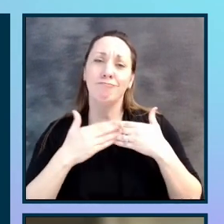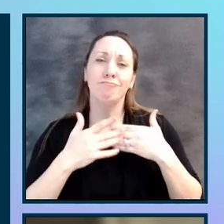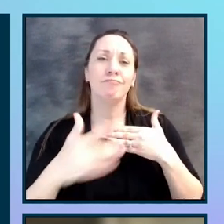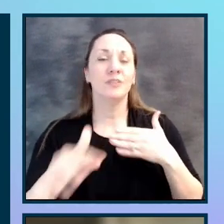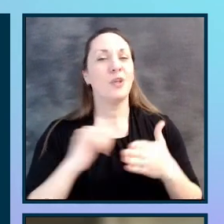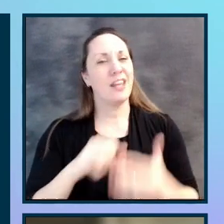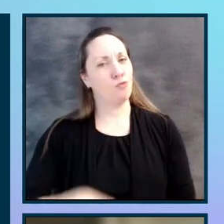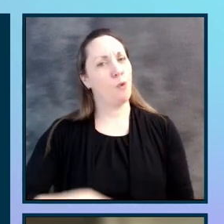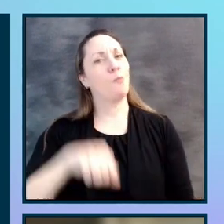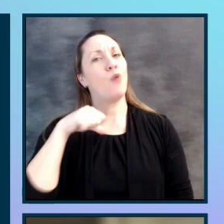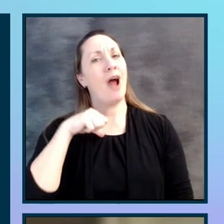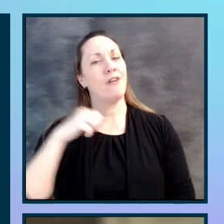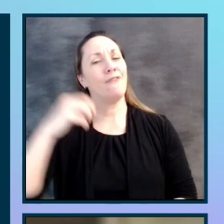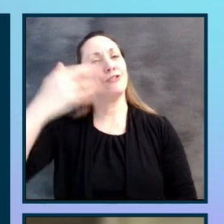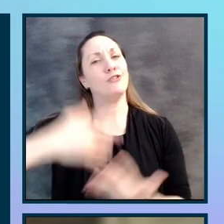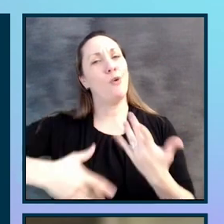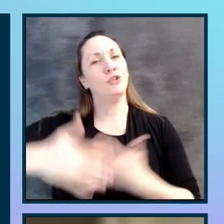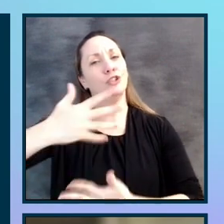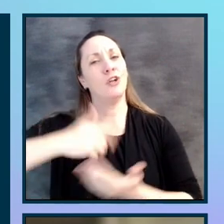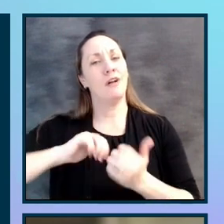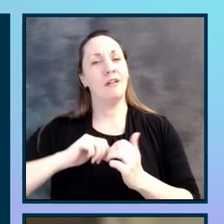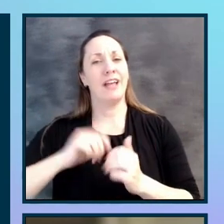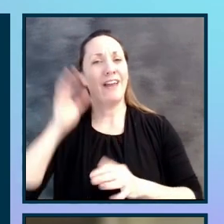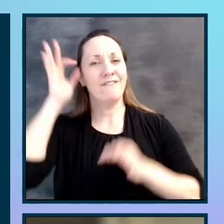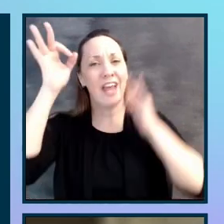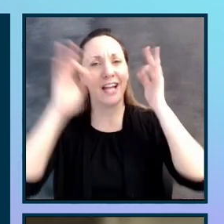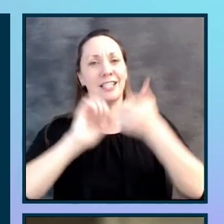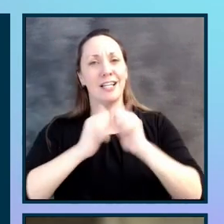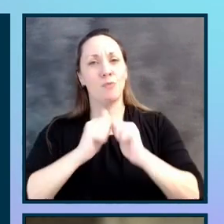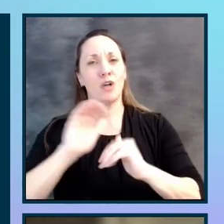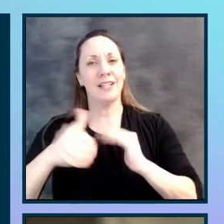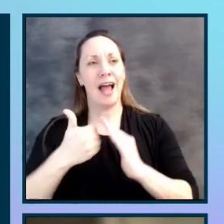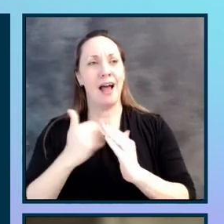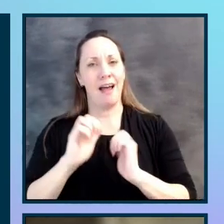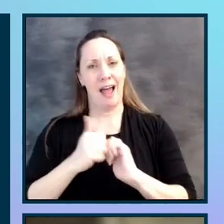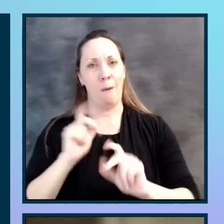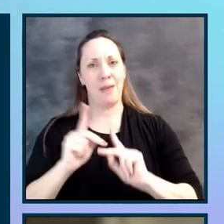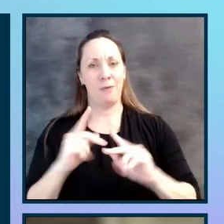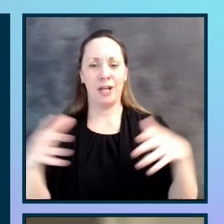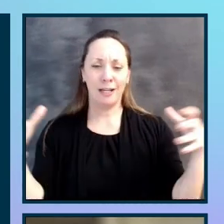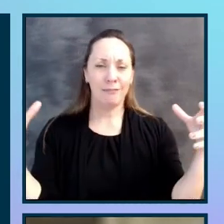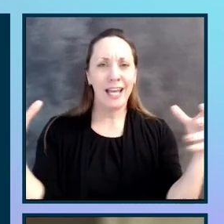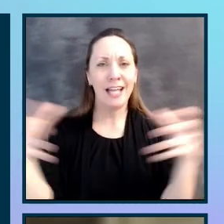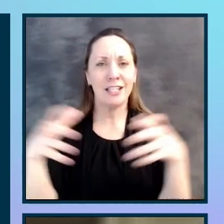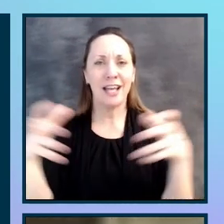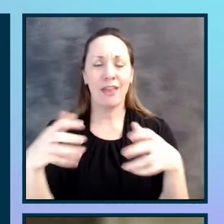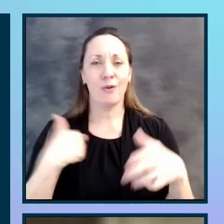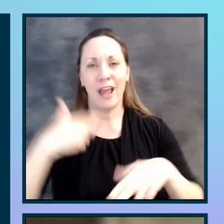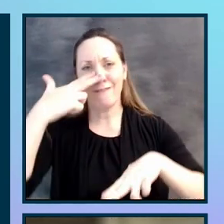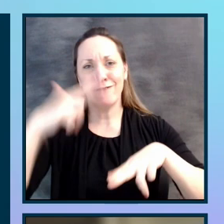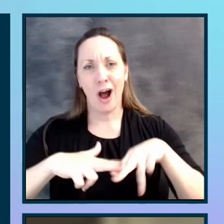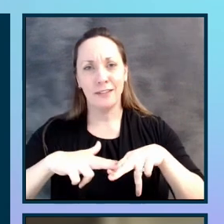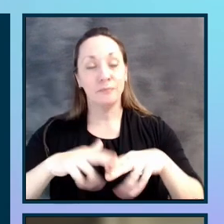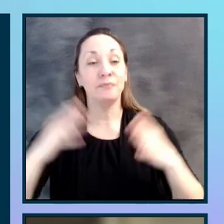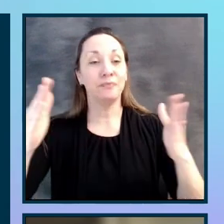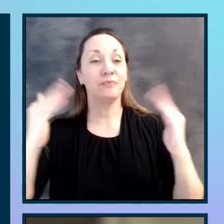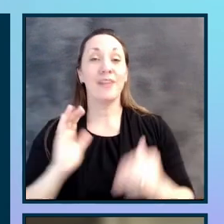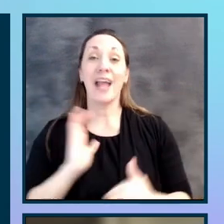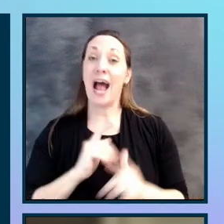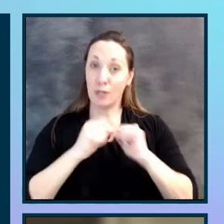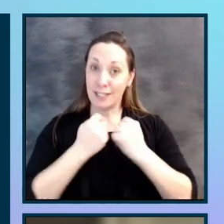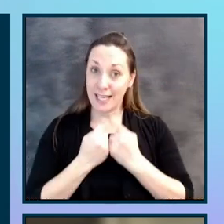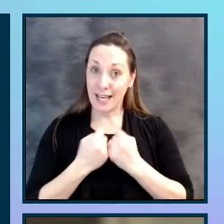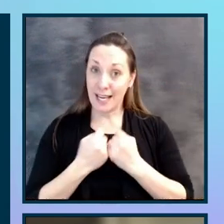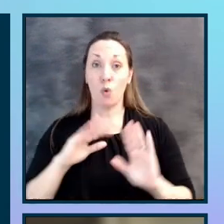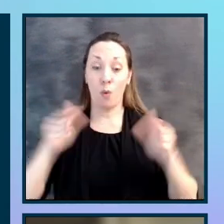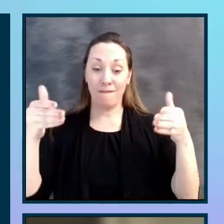of fantasy sports and how we can bring people together and have fun basically. And so our team, things that we focus on as